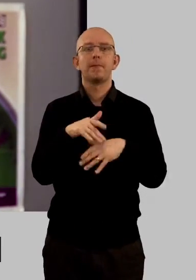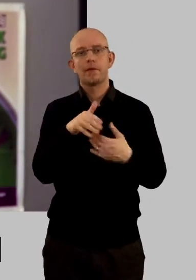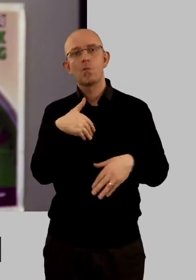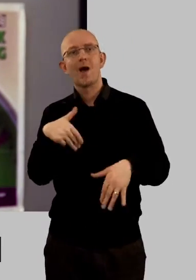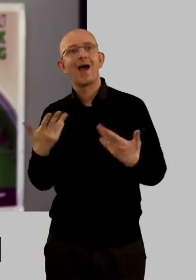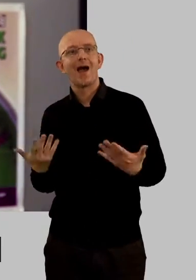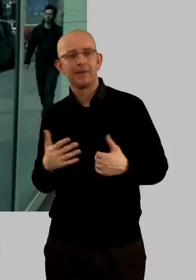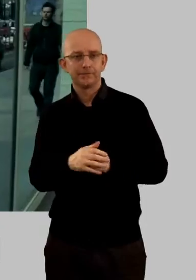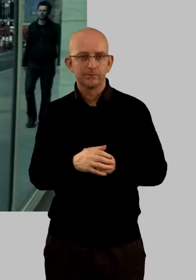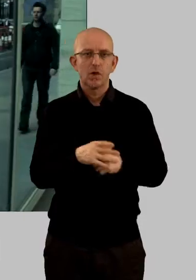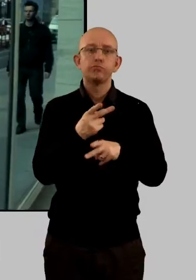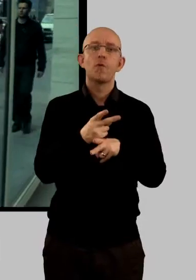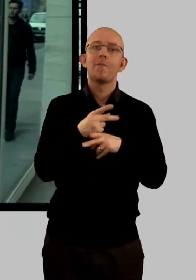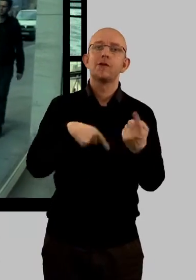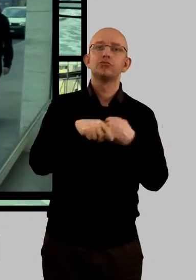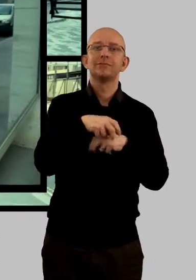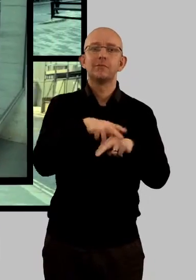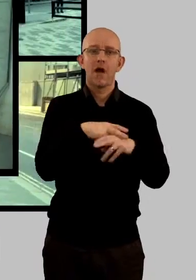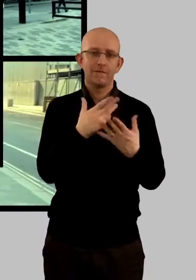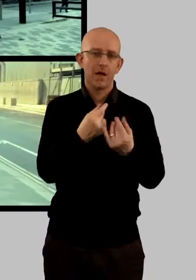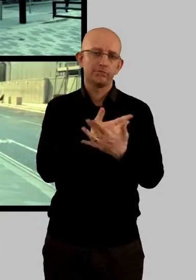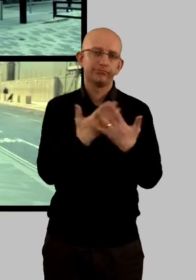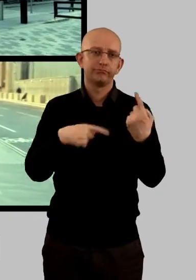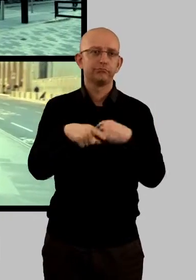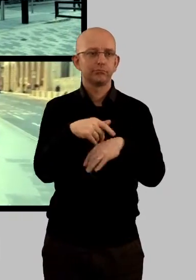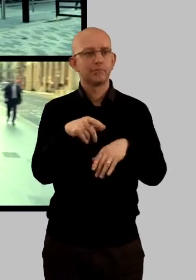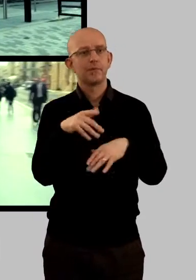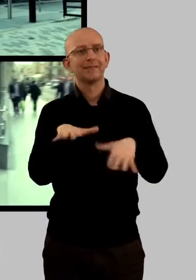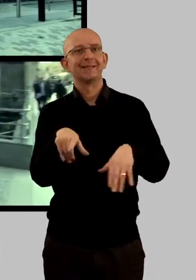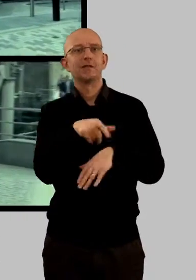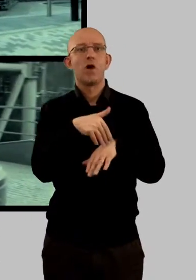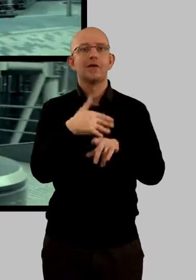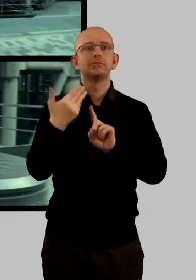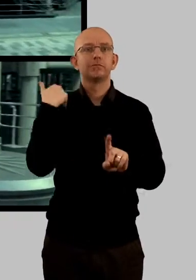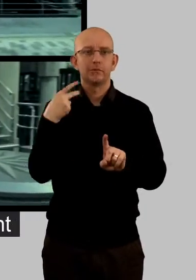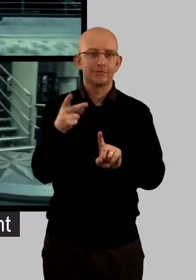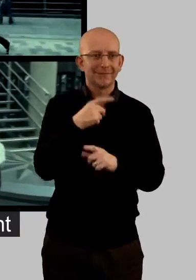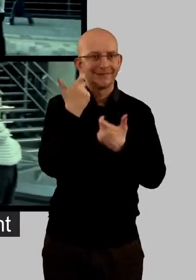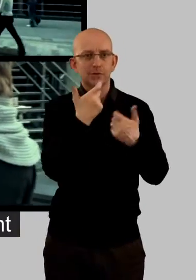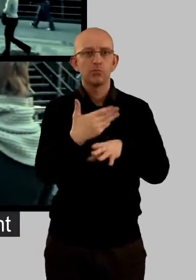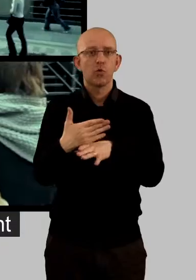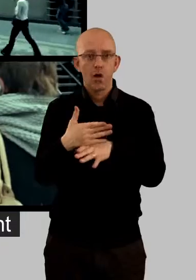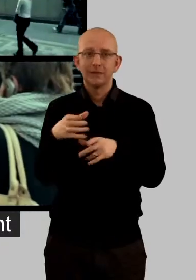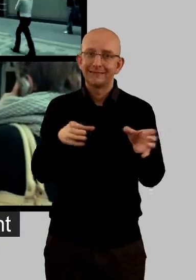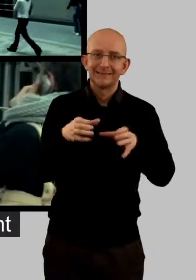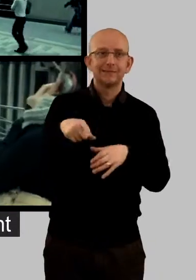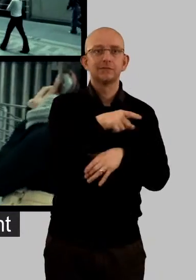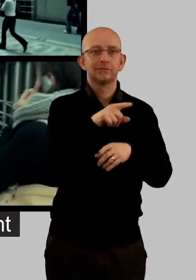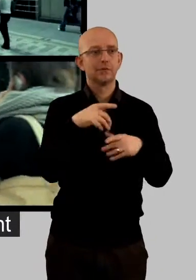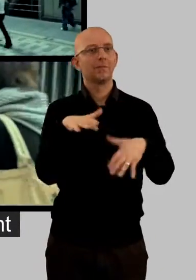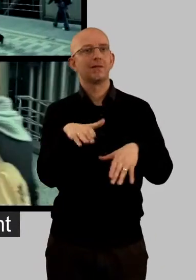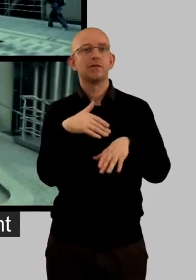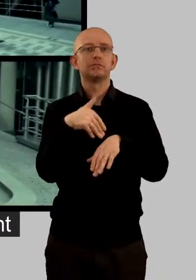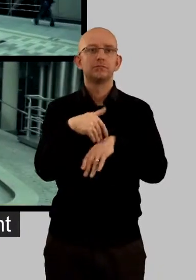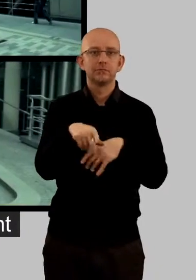trouble in future. Probation staff help many ex-offenders find work each year. Getting ex-offenders into employment